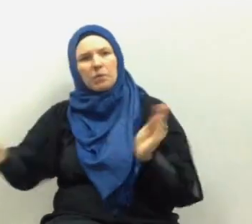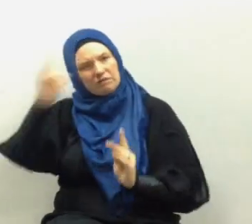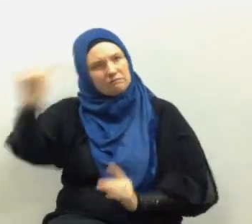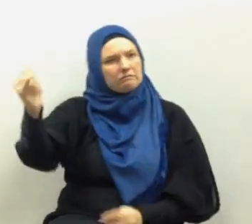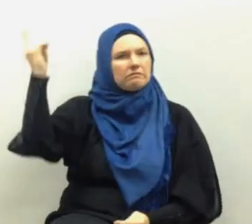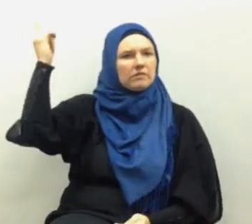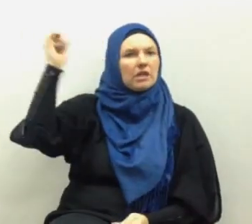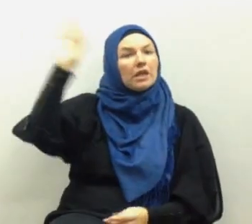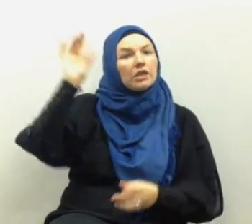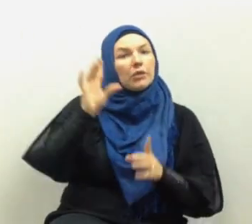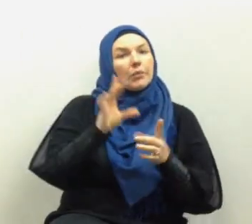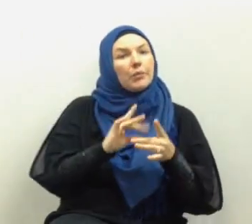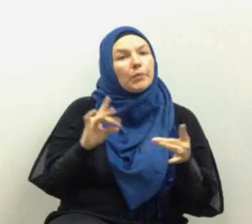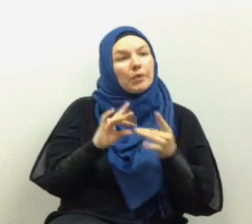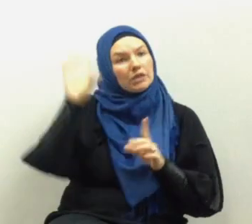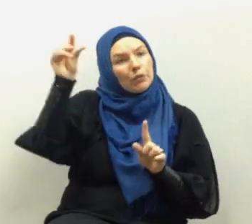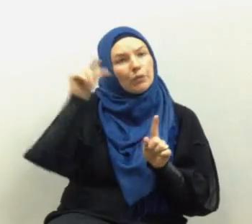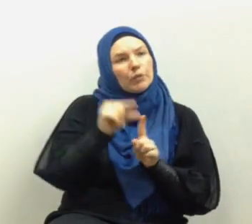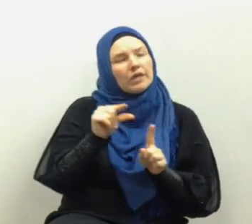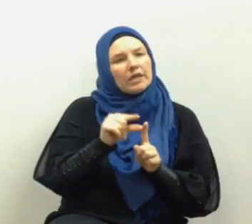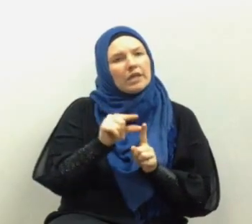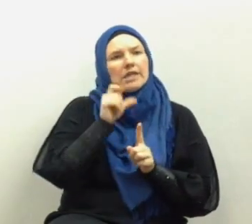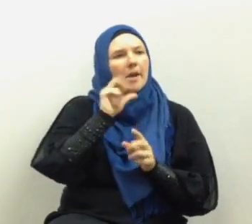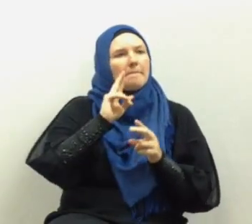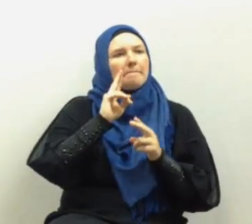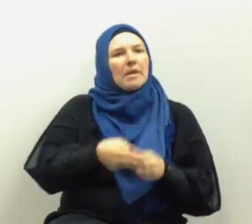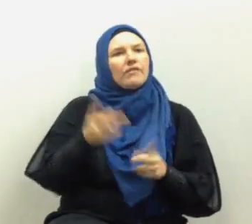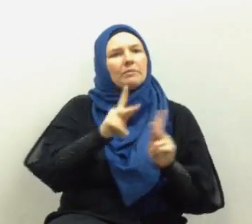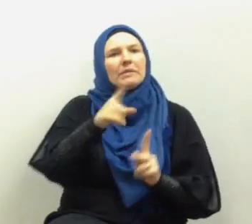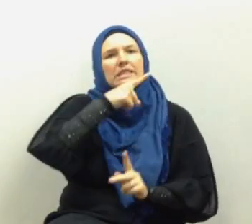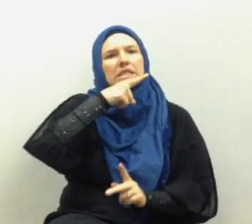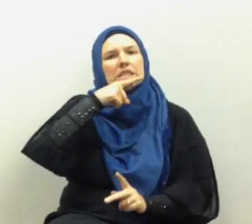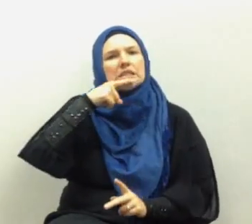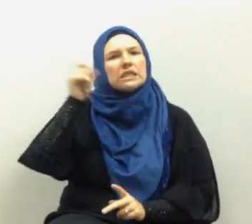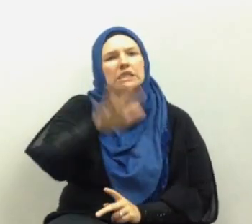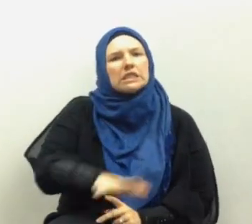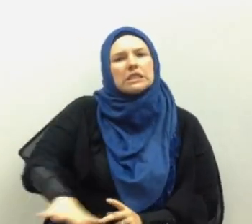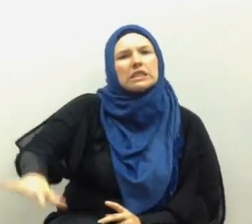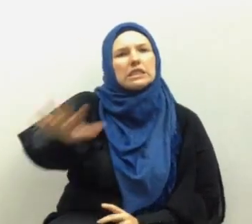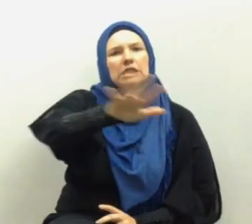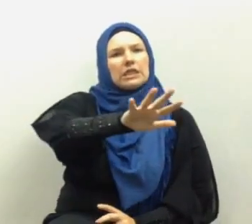his words were not meant for the people in the desert